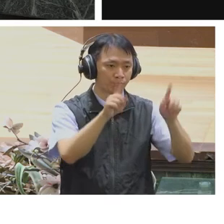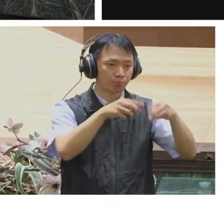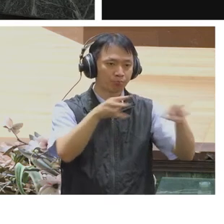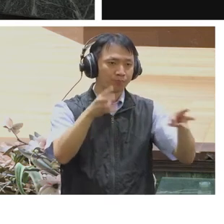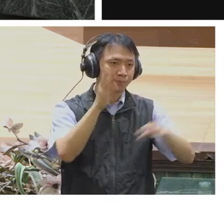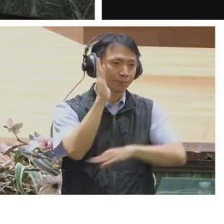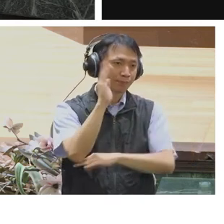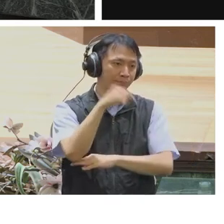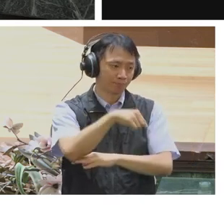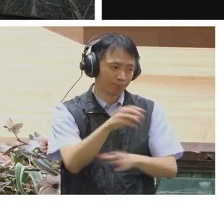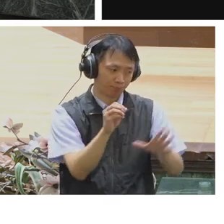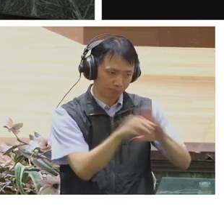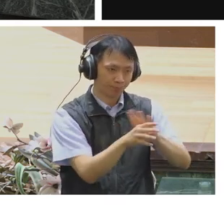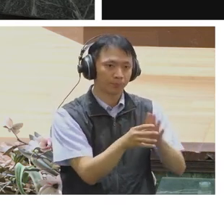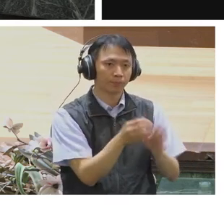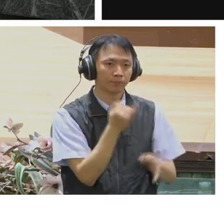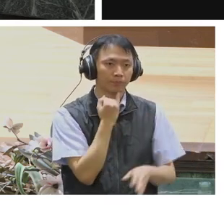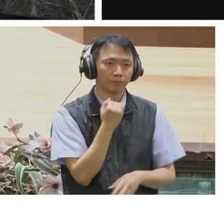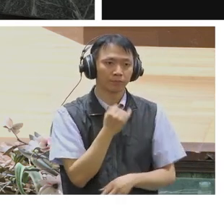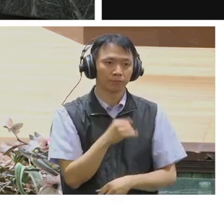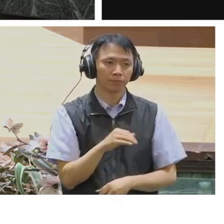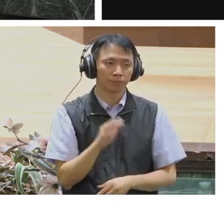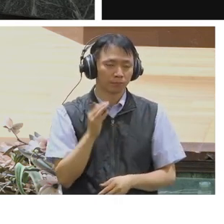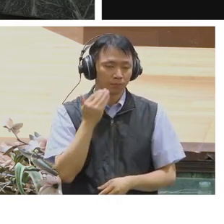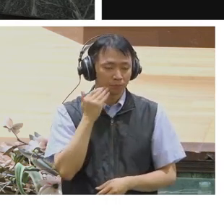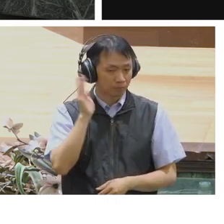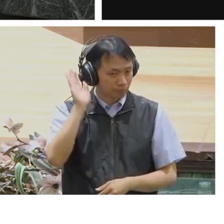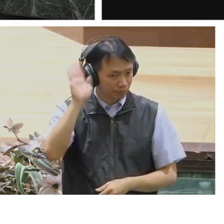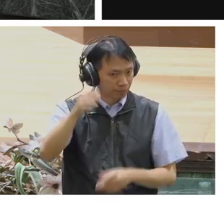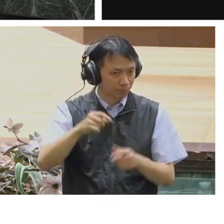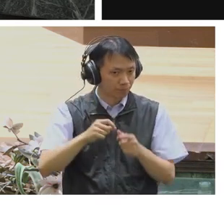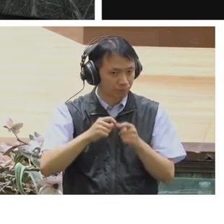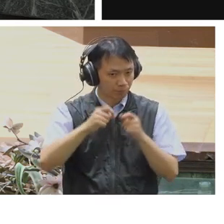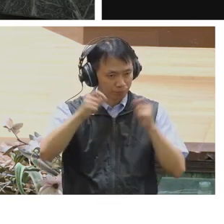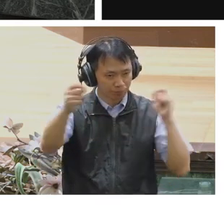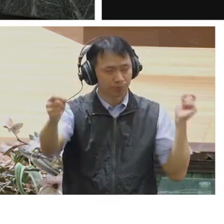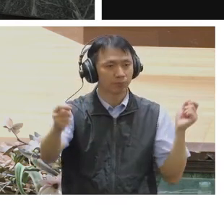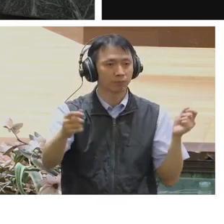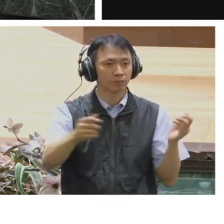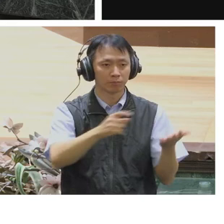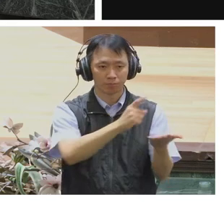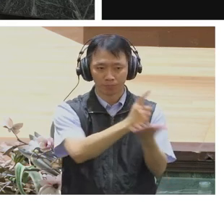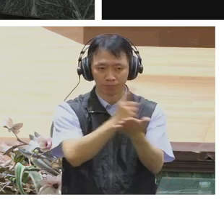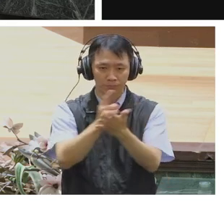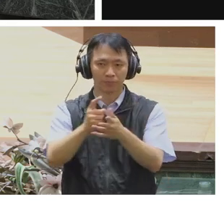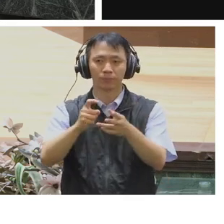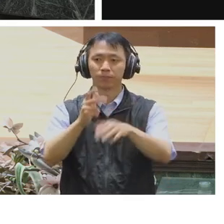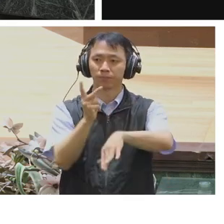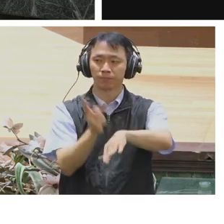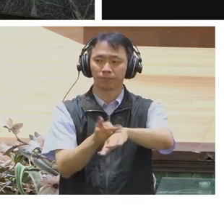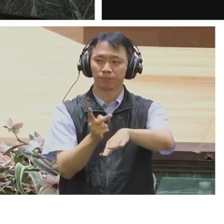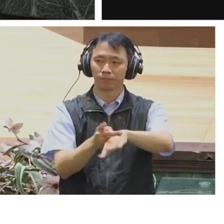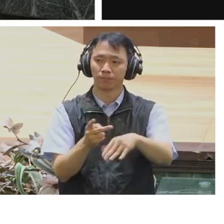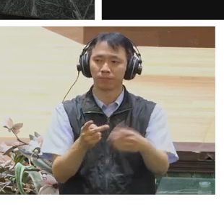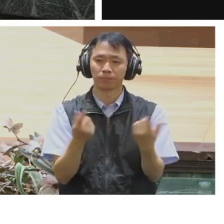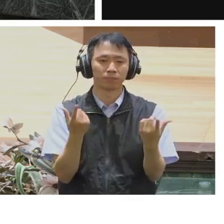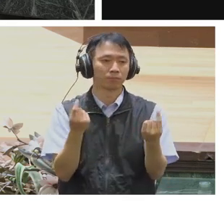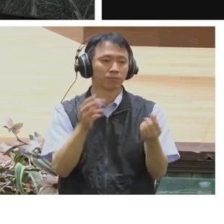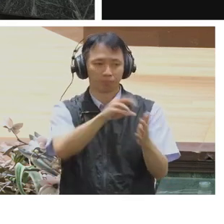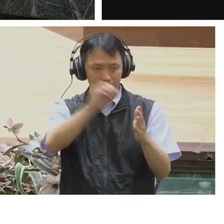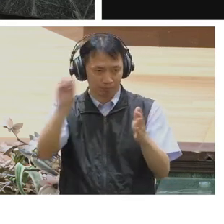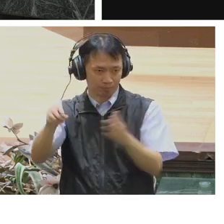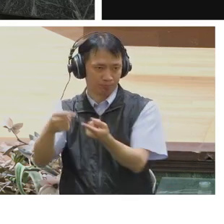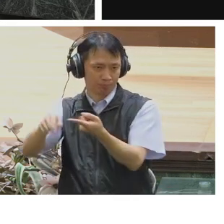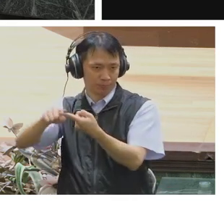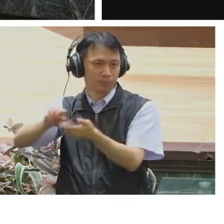In the long run, of course, any technology will be applied for any use. There is no